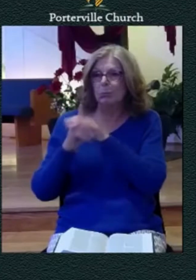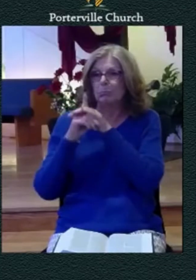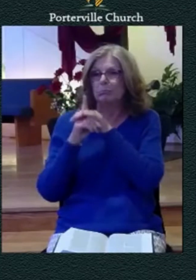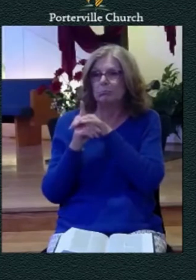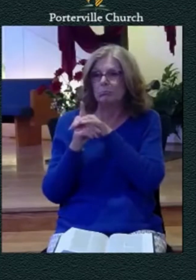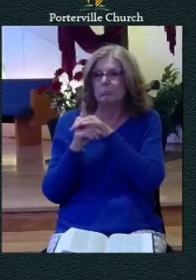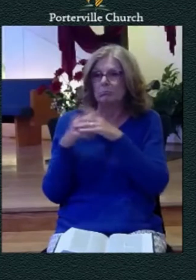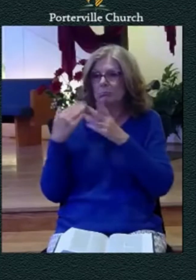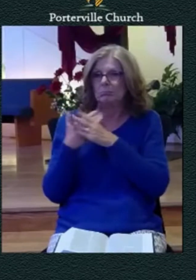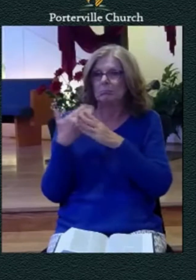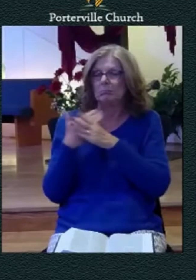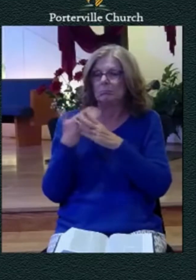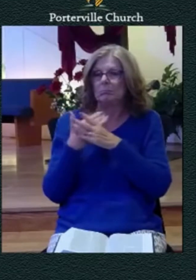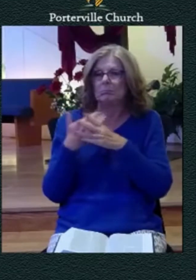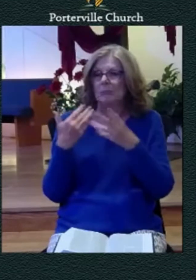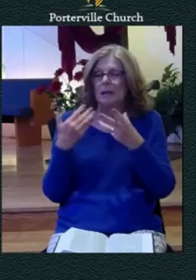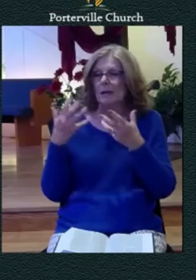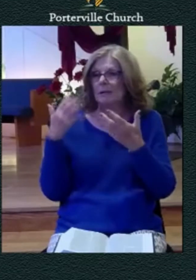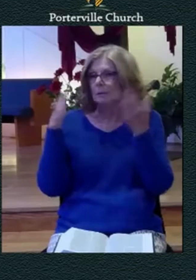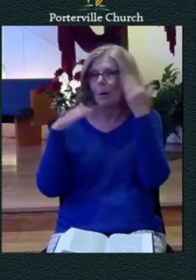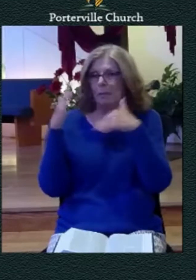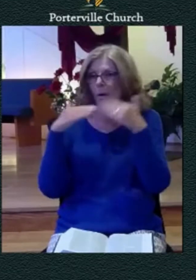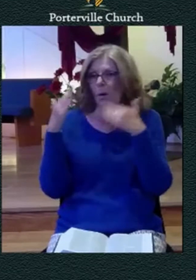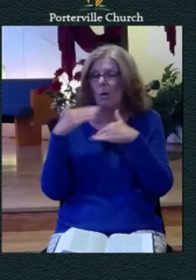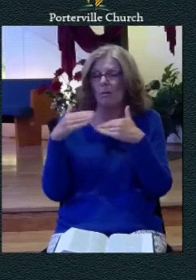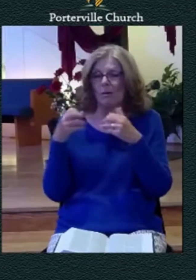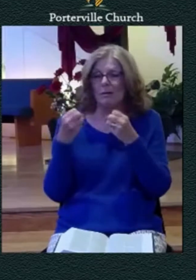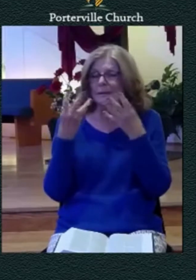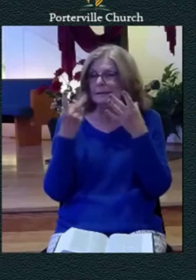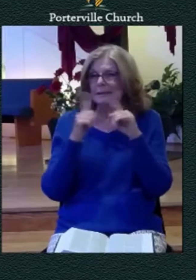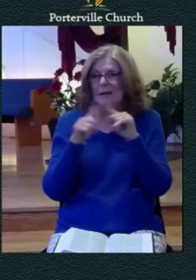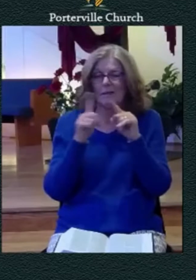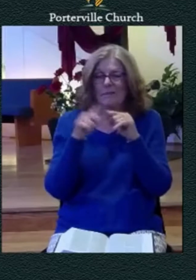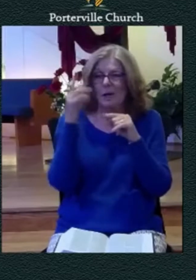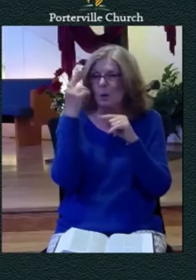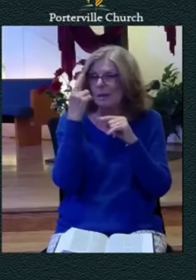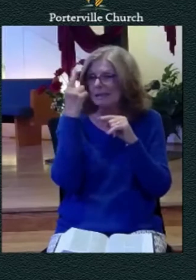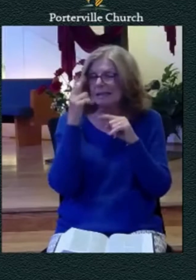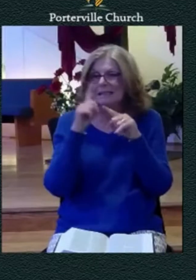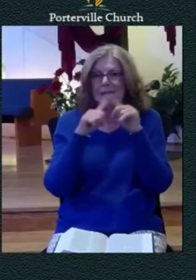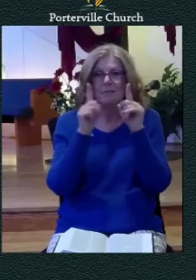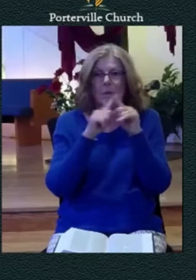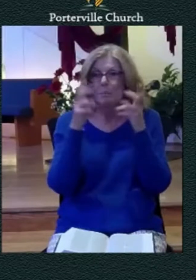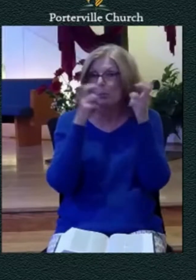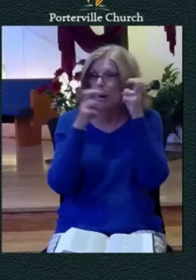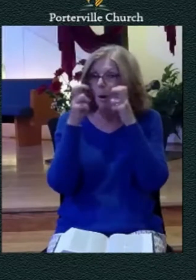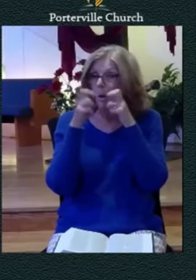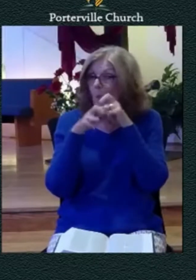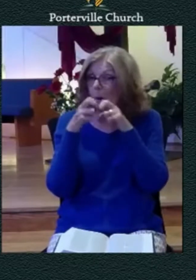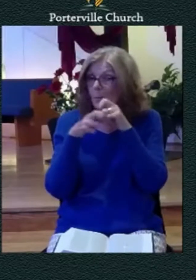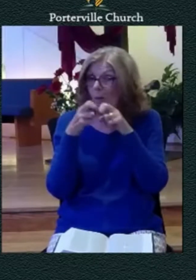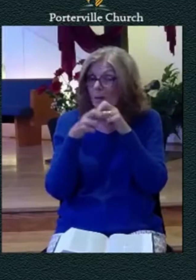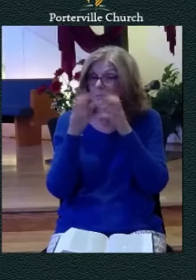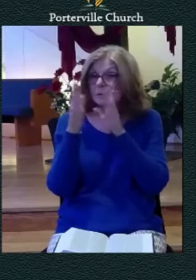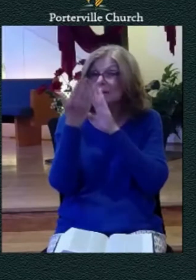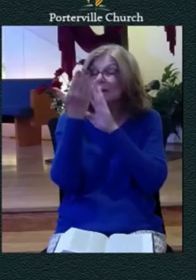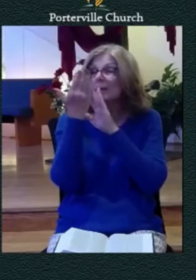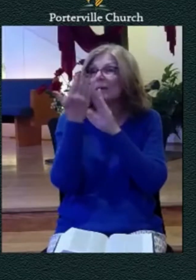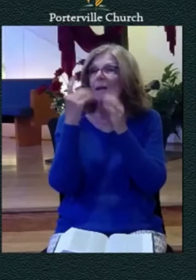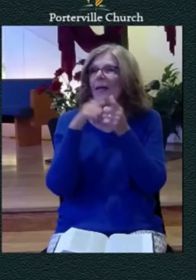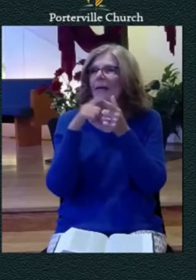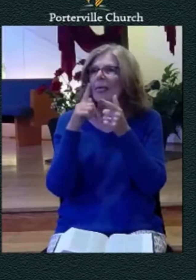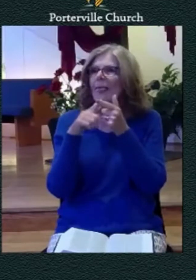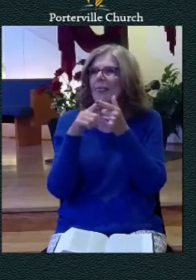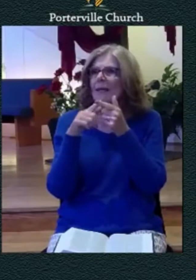could be for a lot of reasons a lot of different uh problems that we face and but then we saw as we looked at psalm